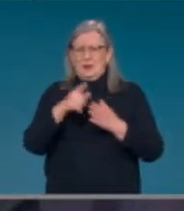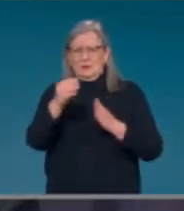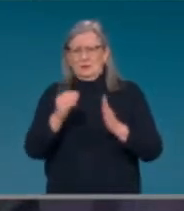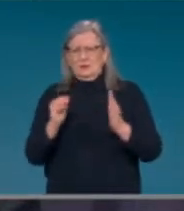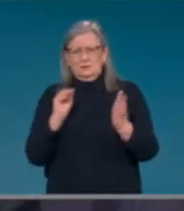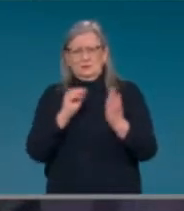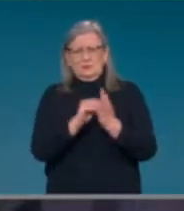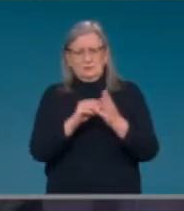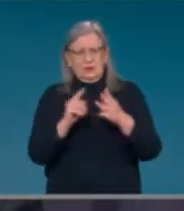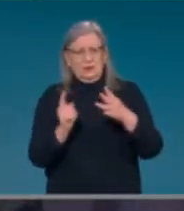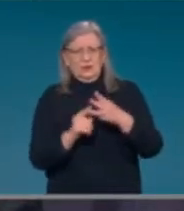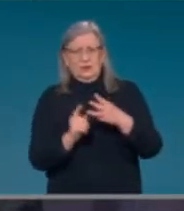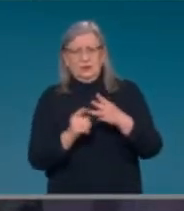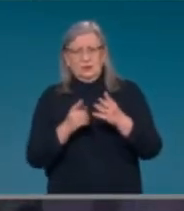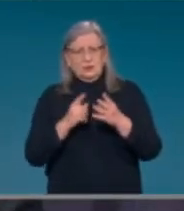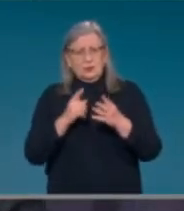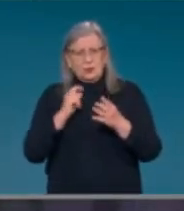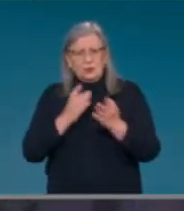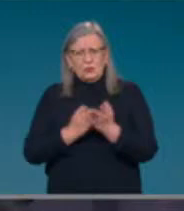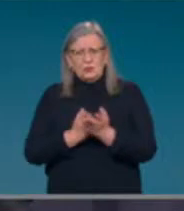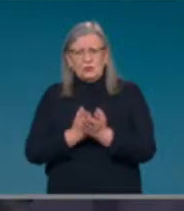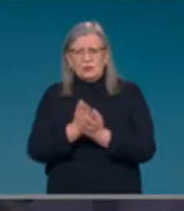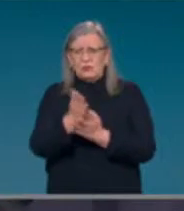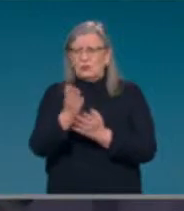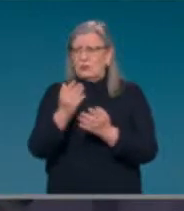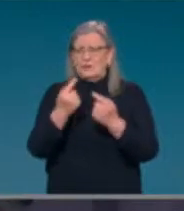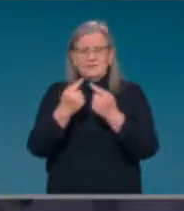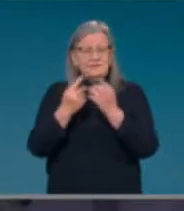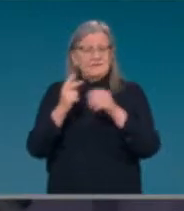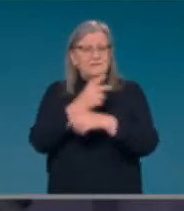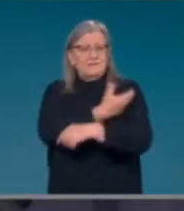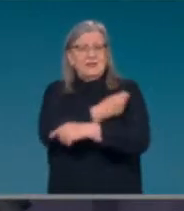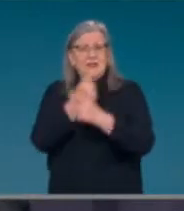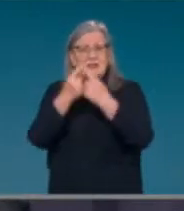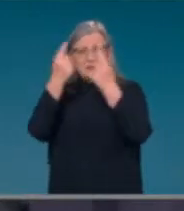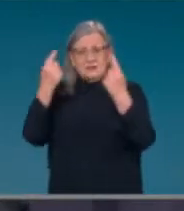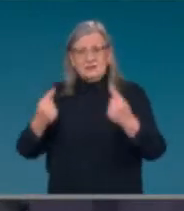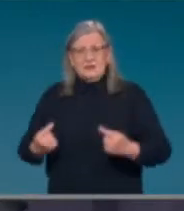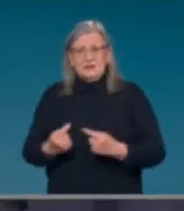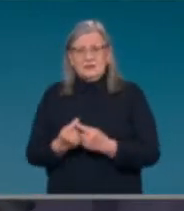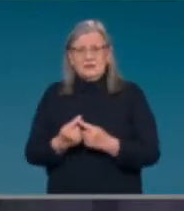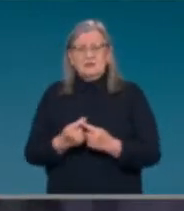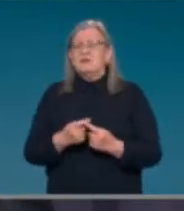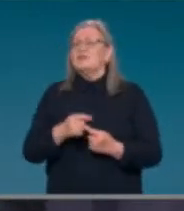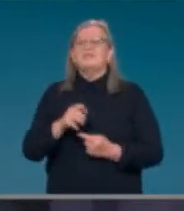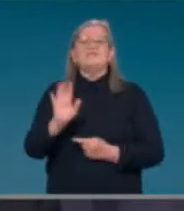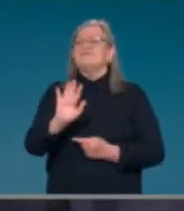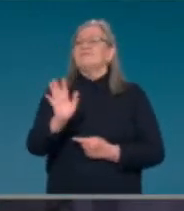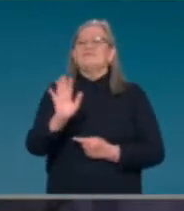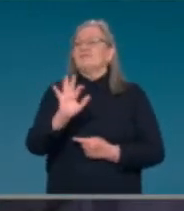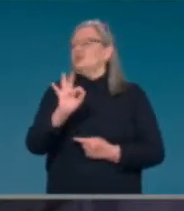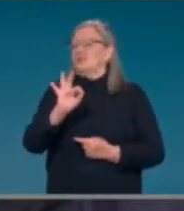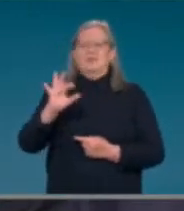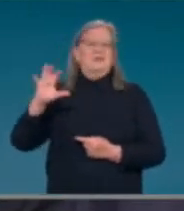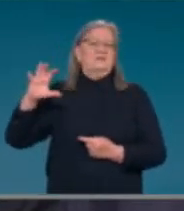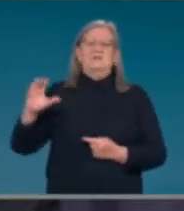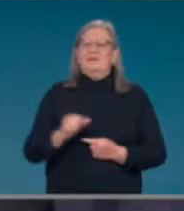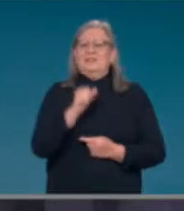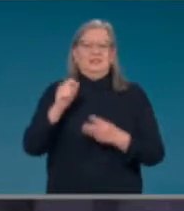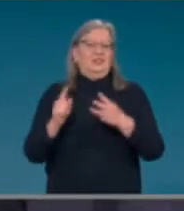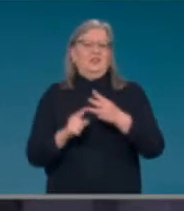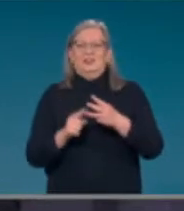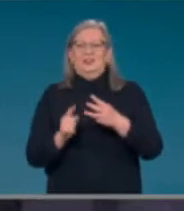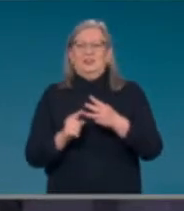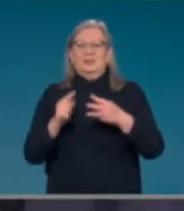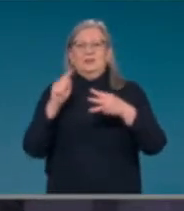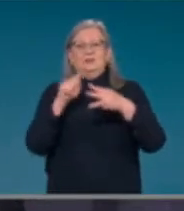certificate, and will that be required for travel? No, it's not a required element. You are fully vaccinated at this point in